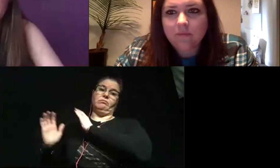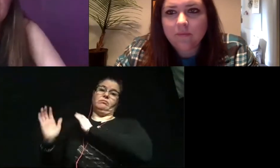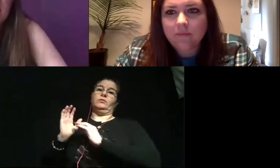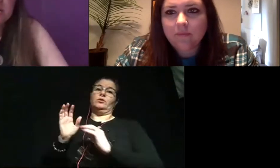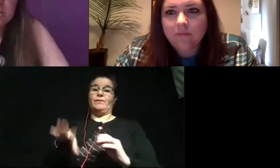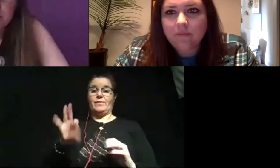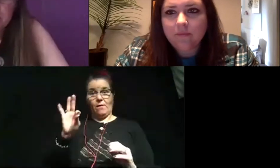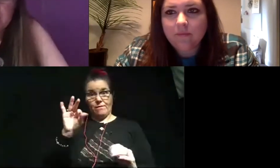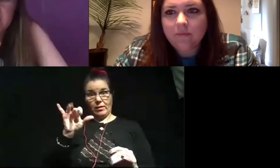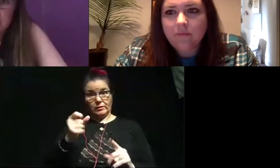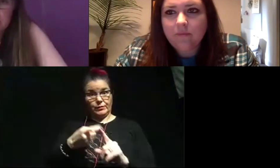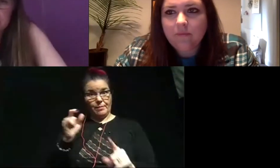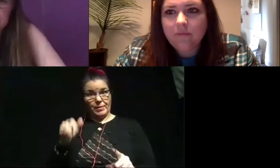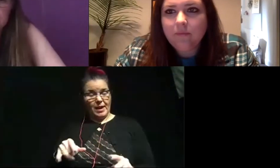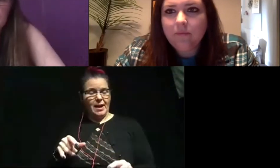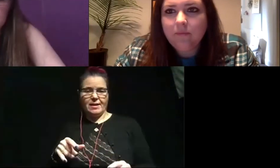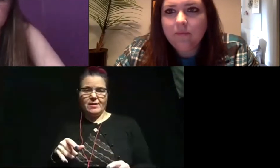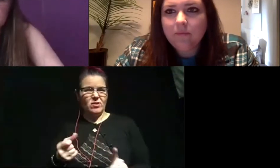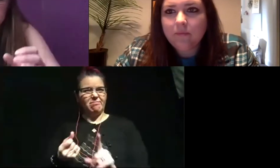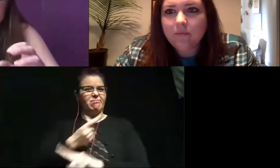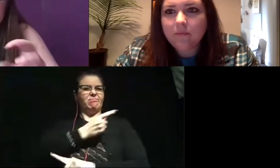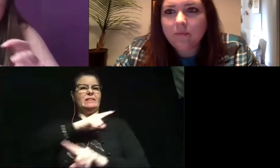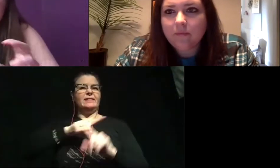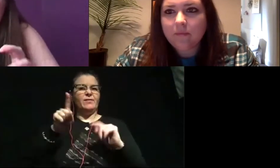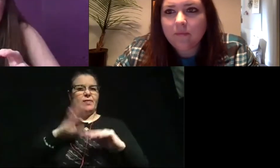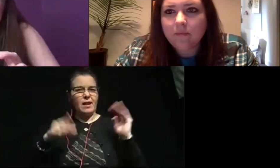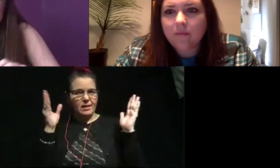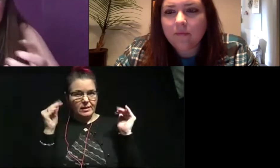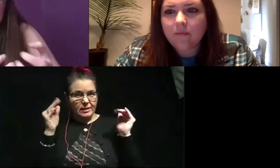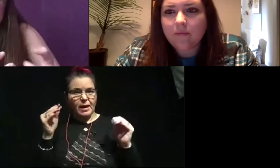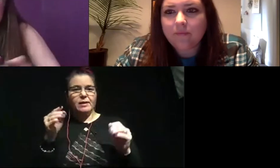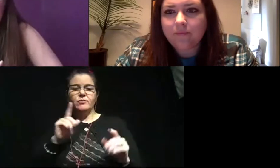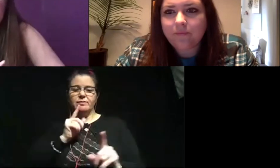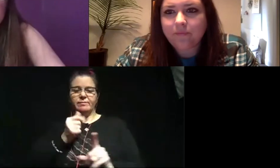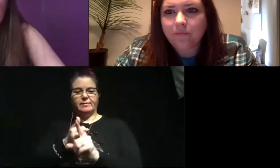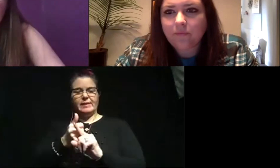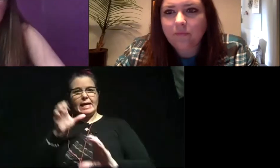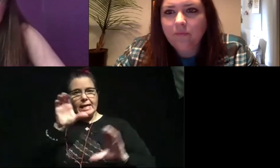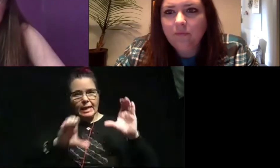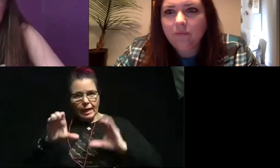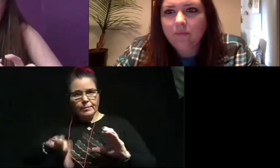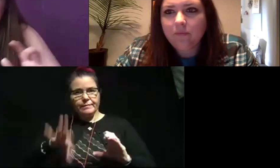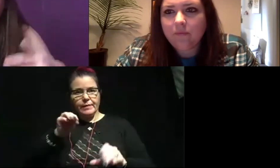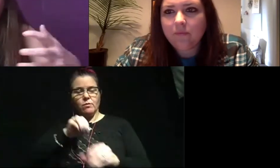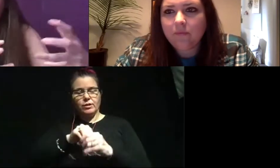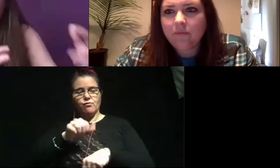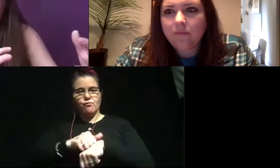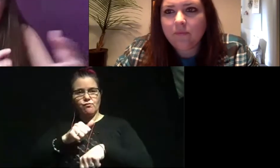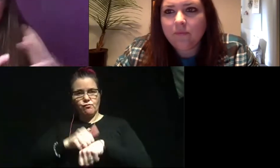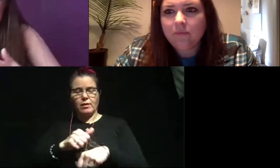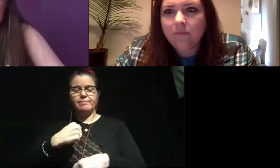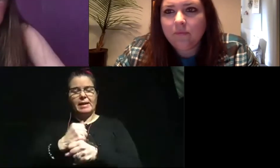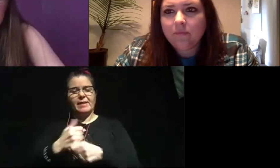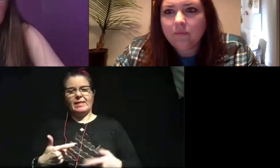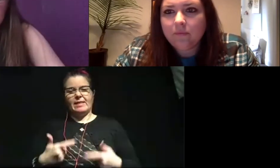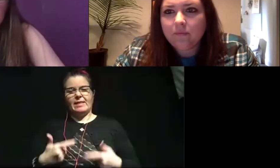that aren't what you would think. They're essentially chemicals found in rocks that are organic, meaning made of living stuff.